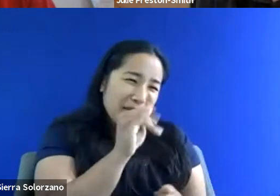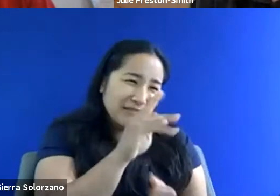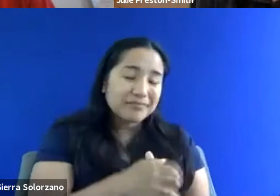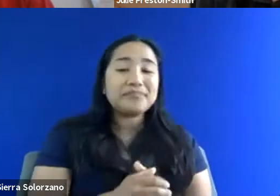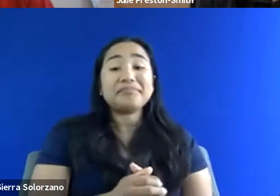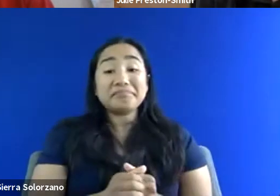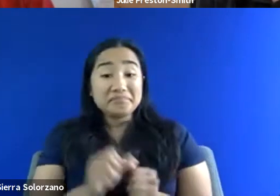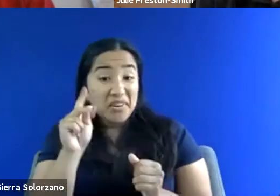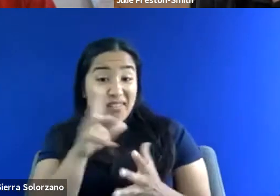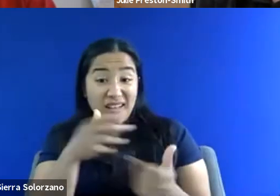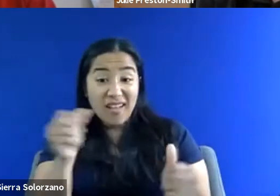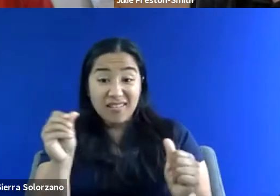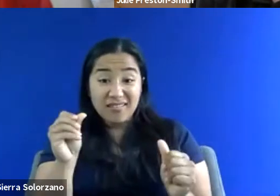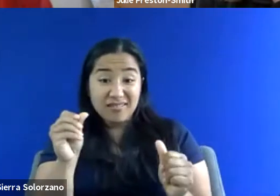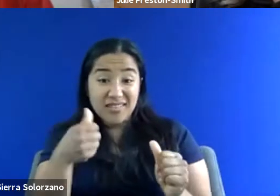Okay. Any last minute questions?